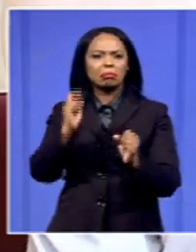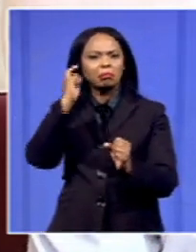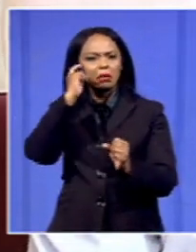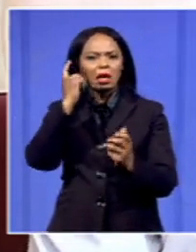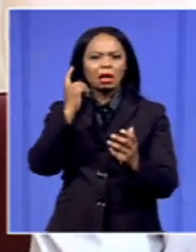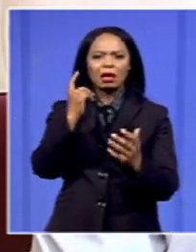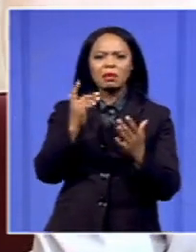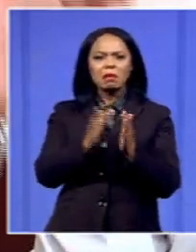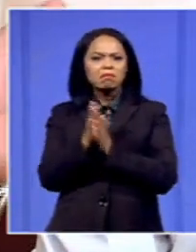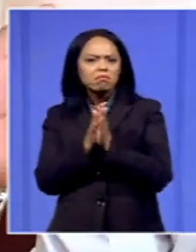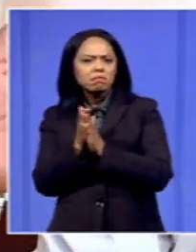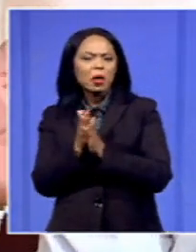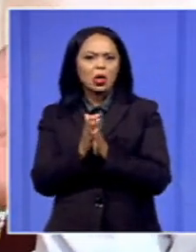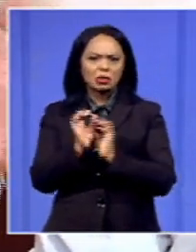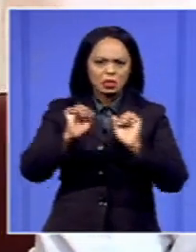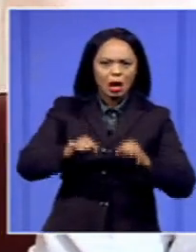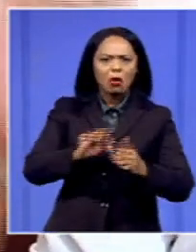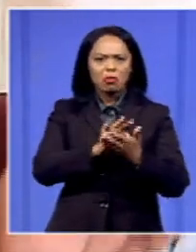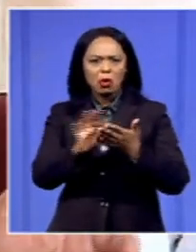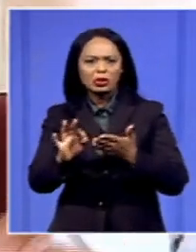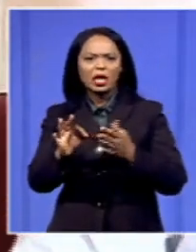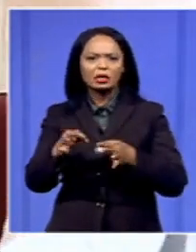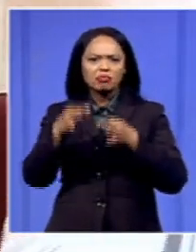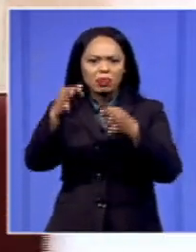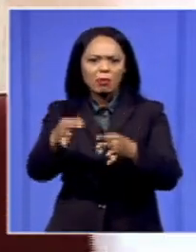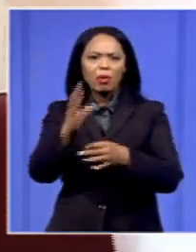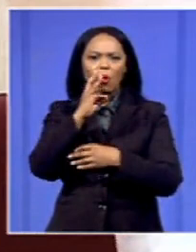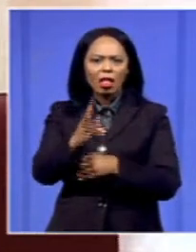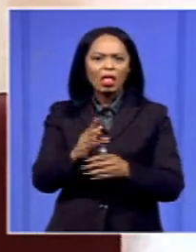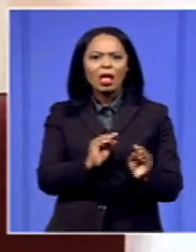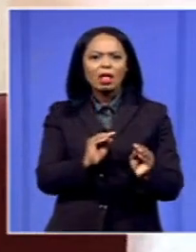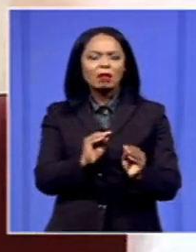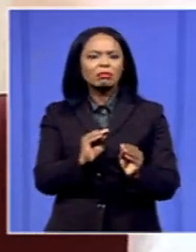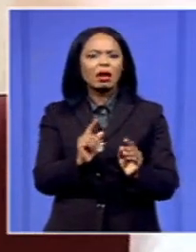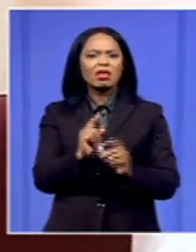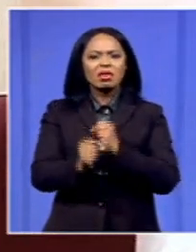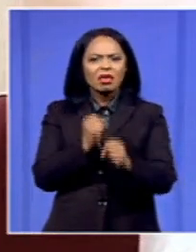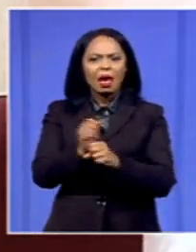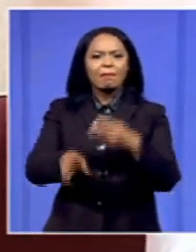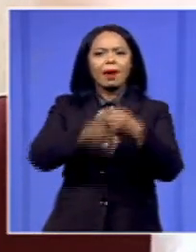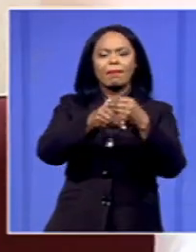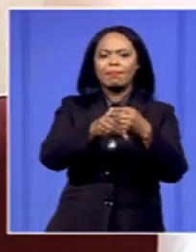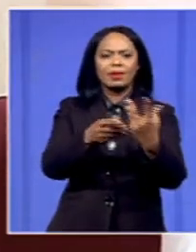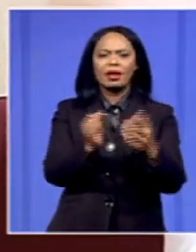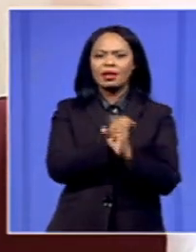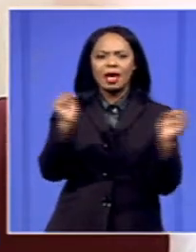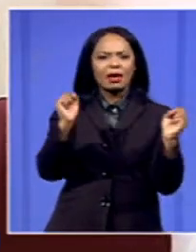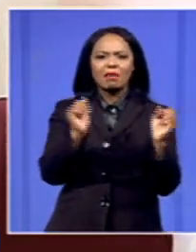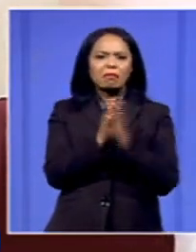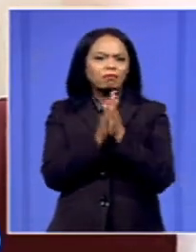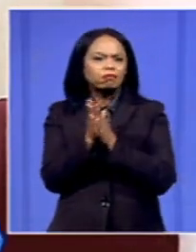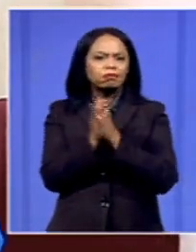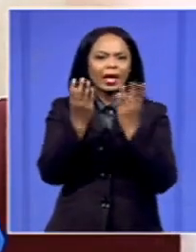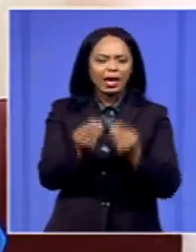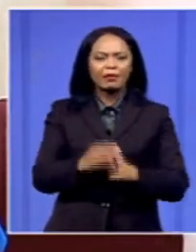ensuring that those ones, their contract is extended for another year. But when it comes to the core staff that is doing the mandate, that is